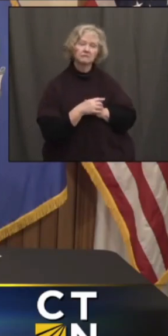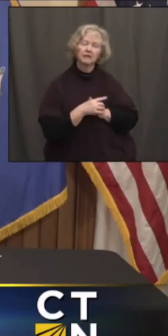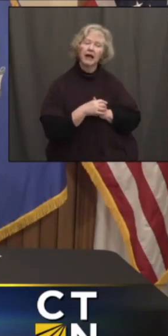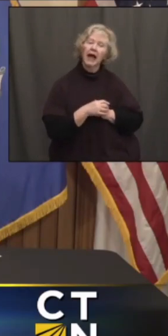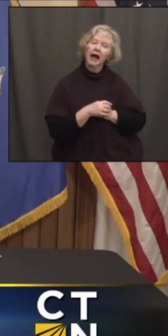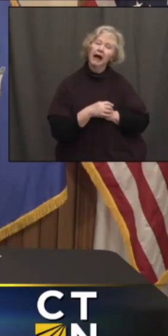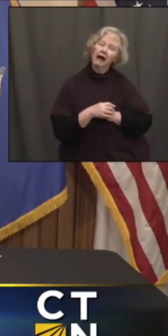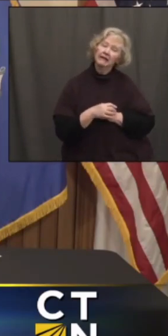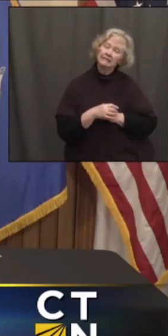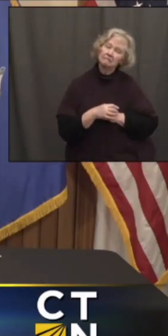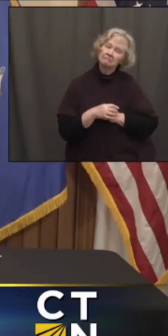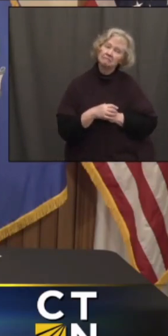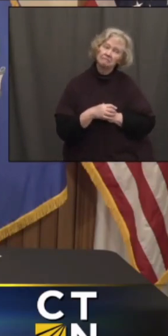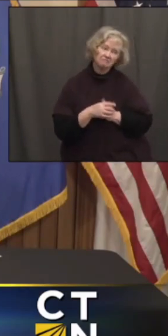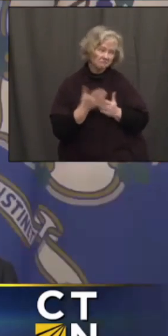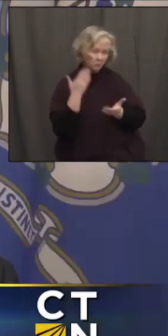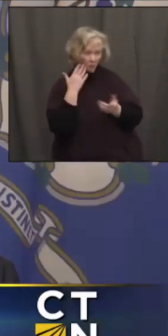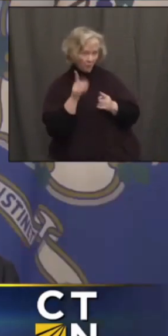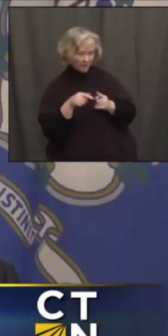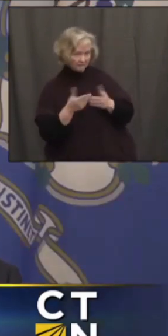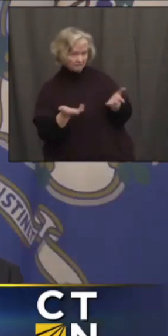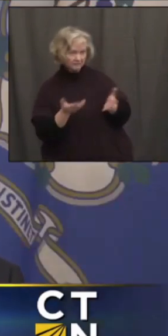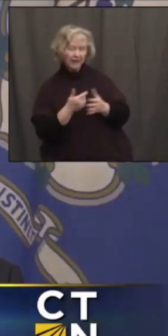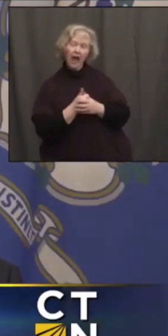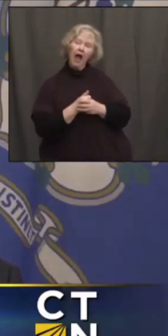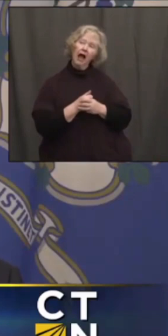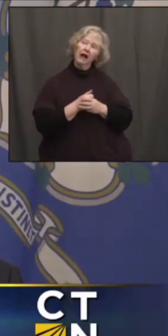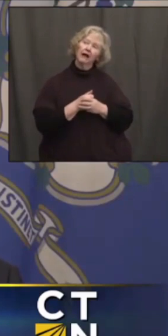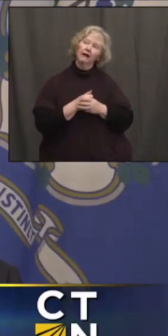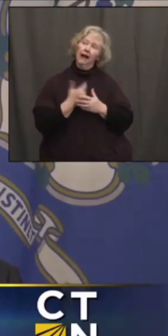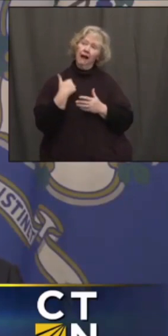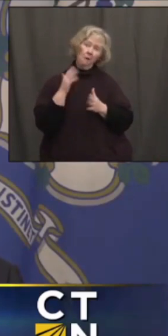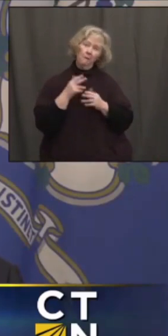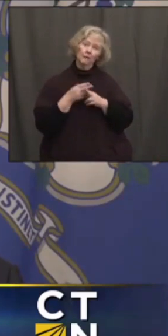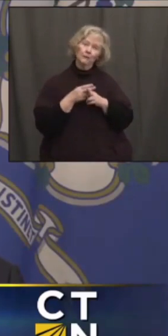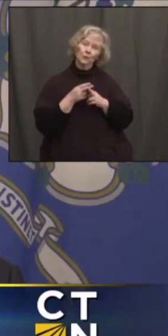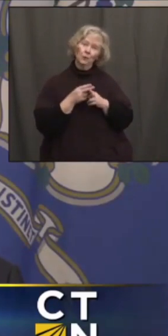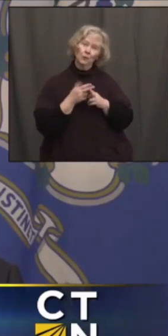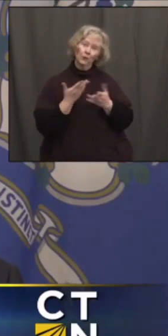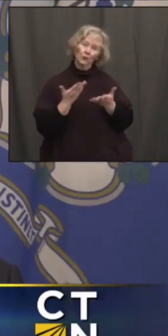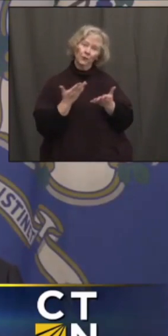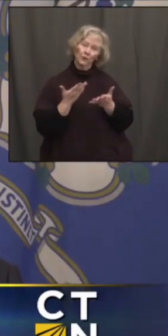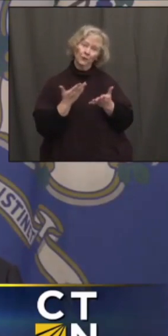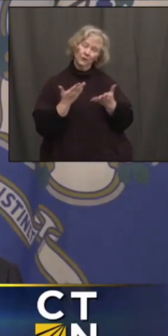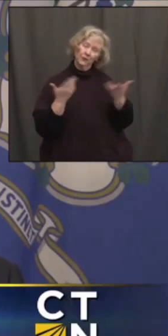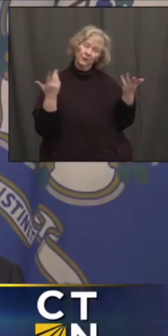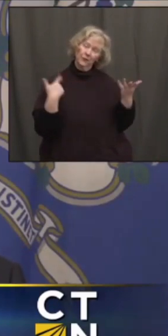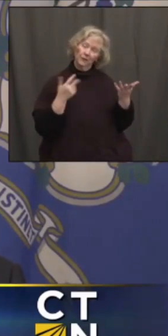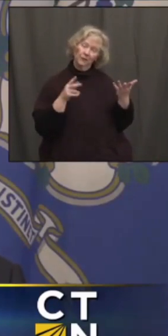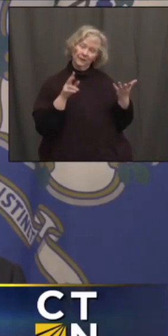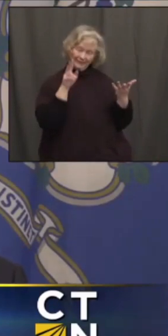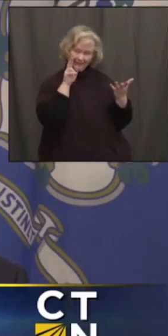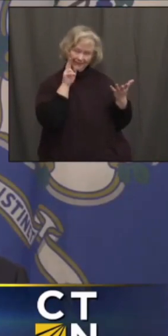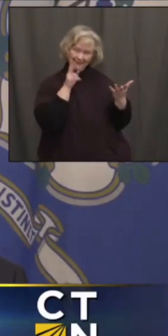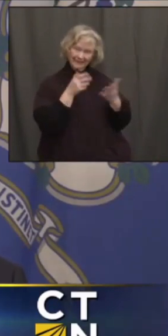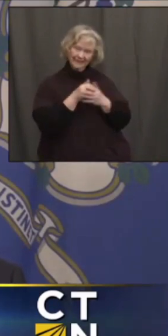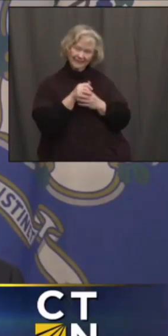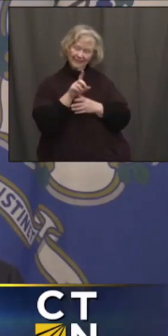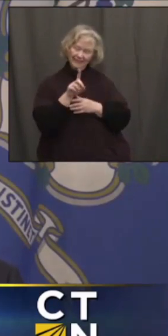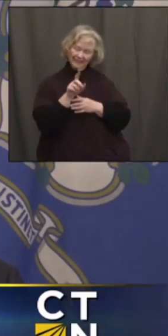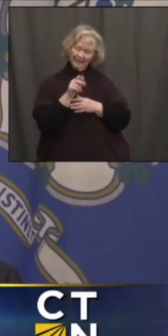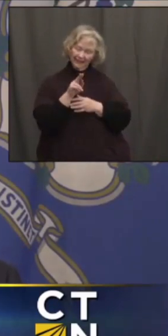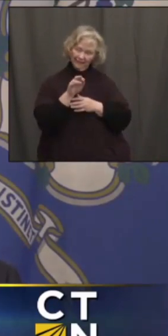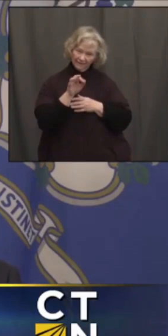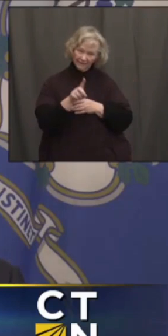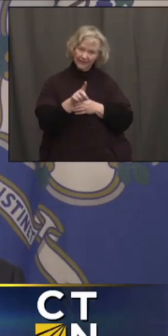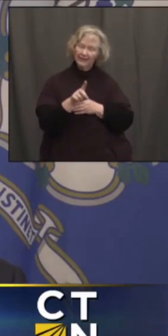Any more indication of when? Look, sooner the better. But let's let David Lehman and Melissa